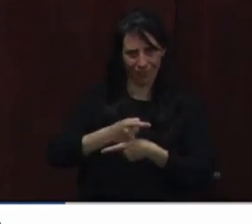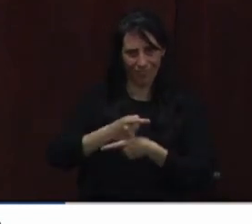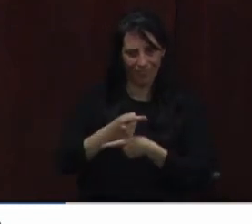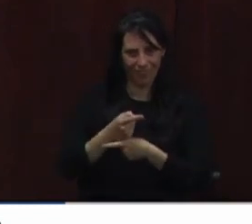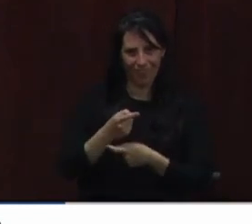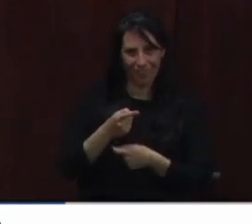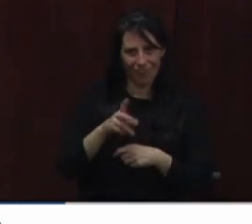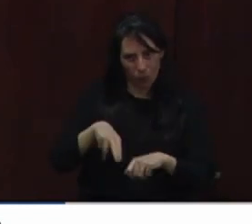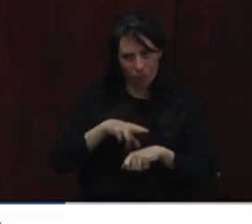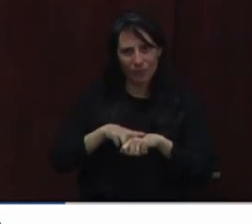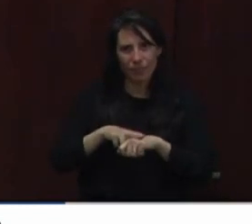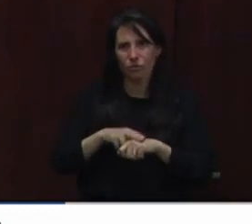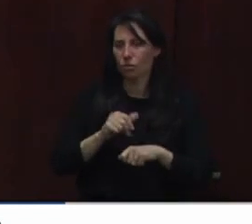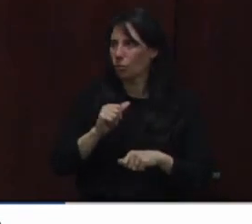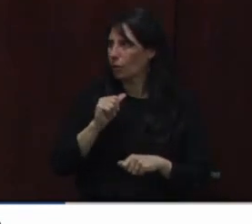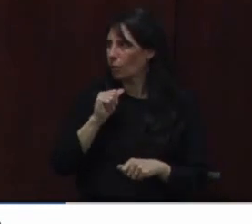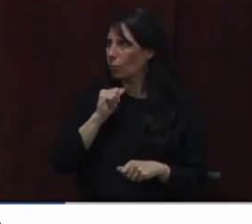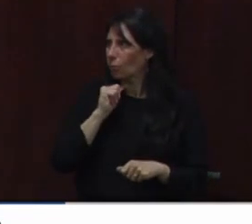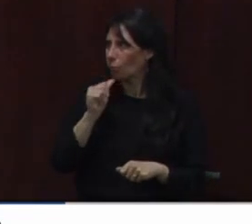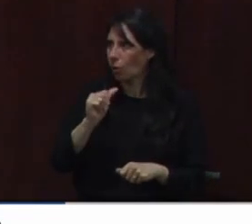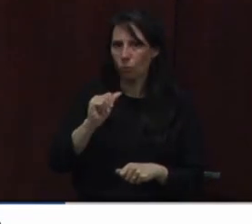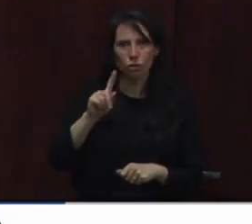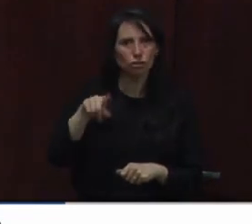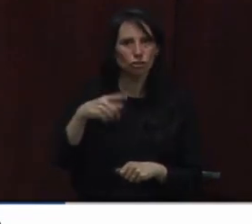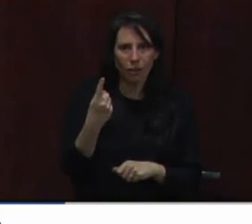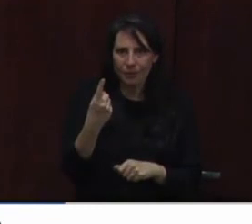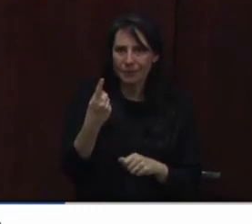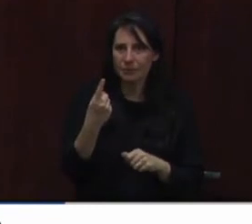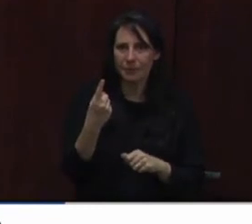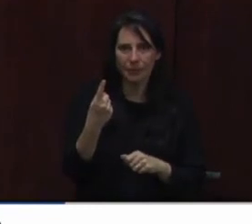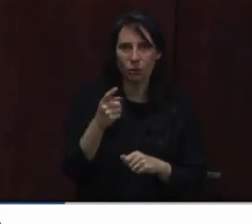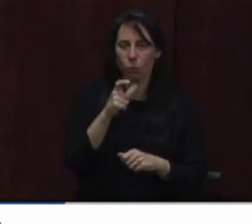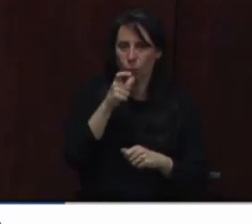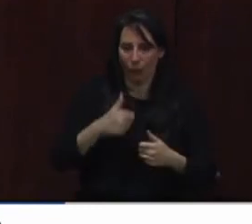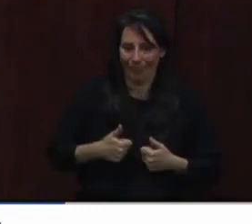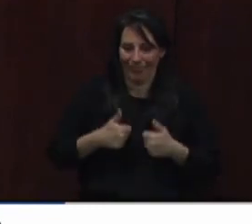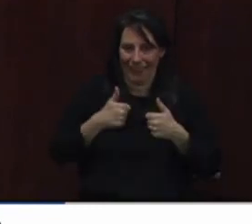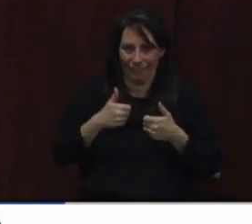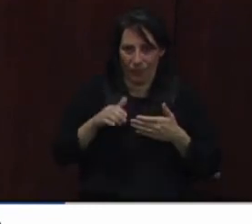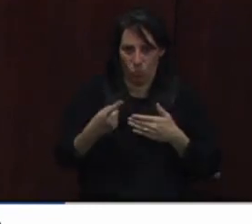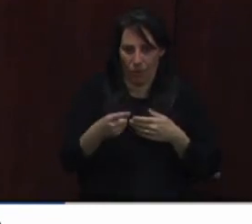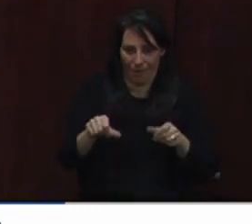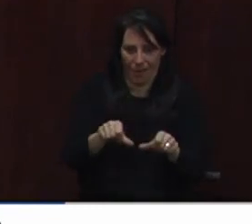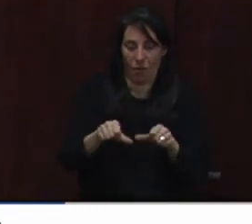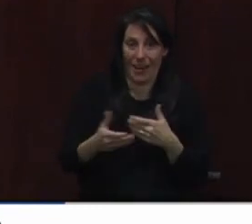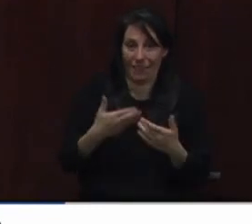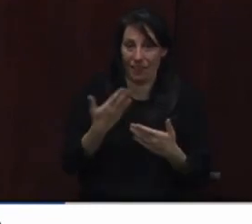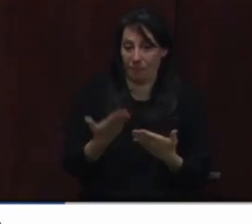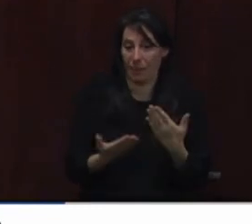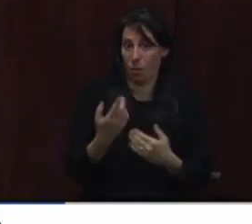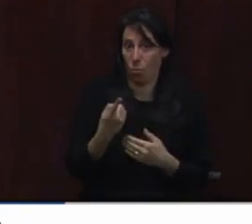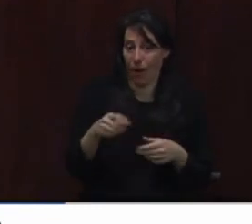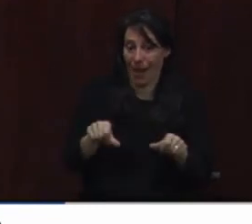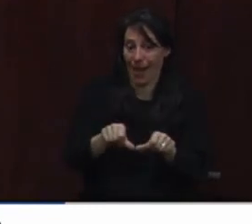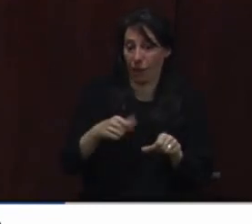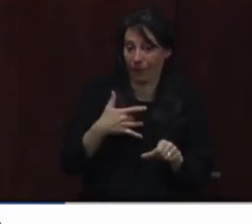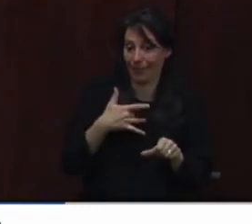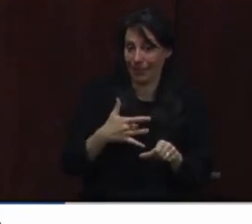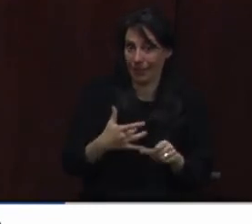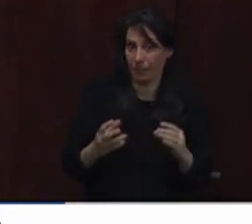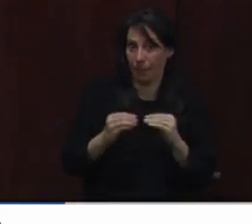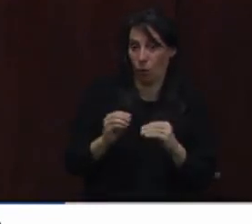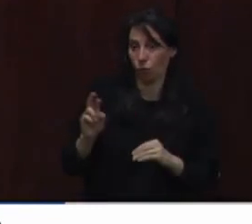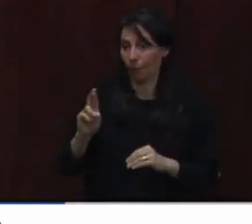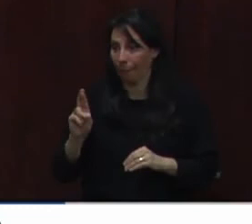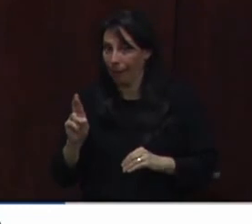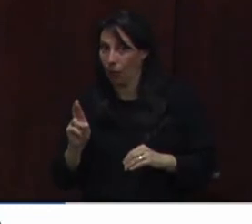restricted to only administering them to residents of their jurisdiction. So I just, I'm sure other people get questions about this too but I just wanted to